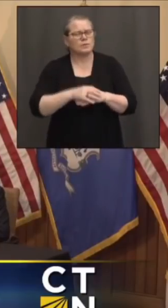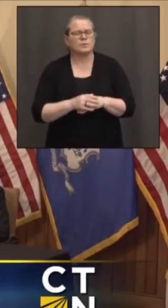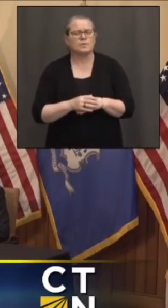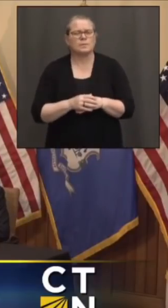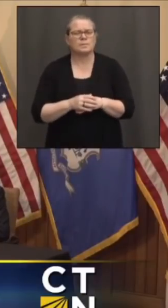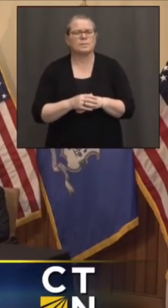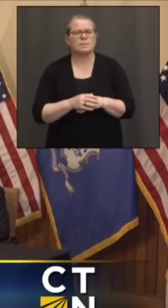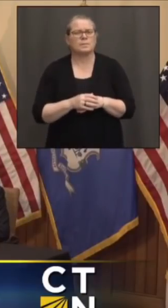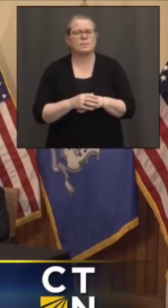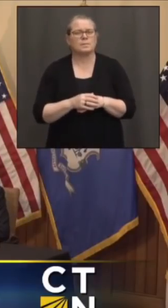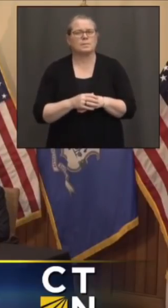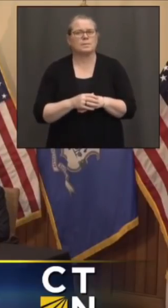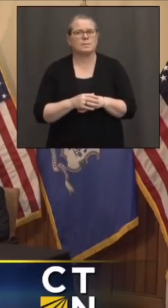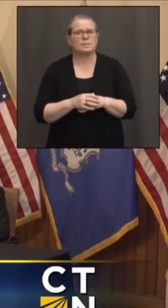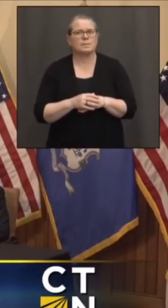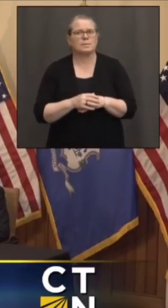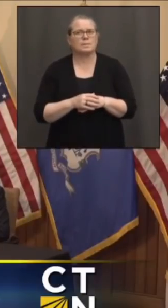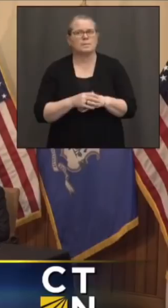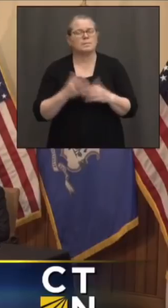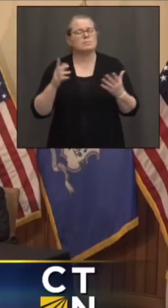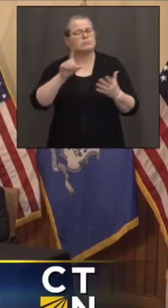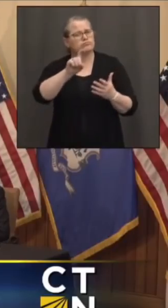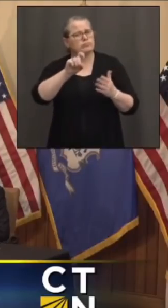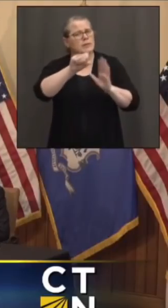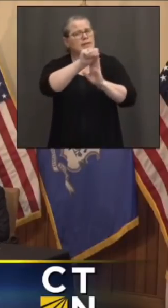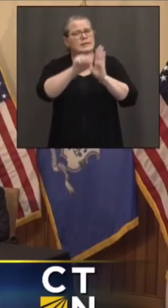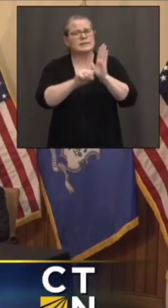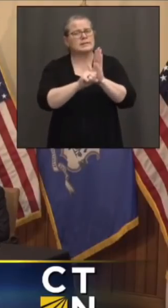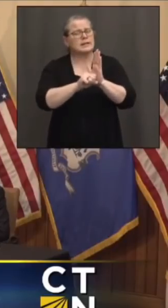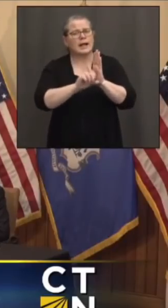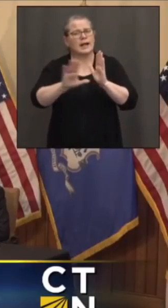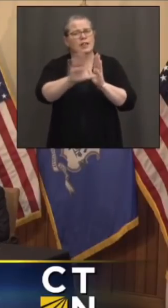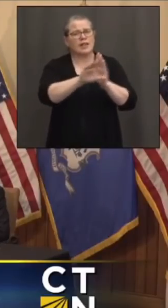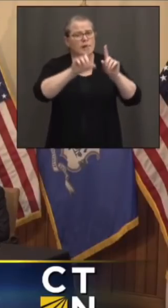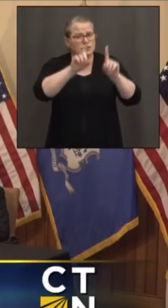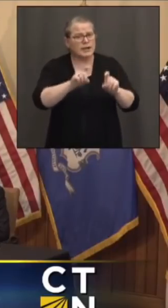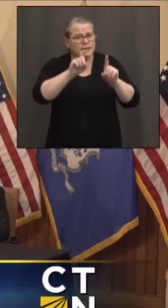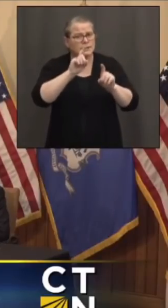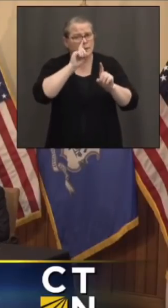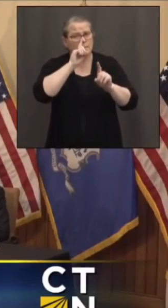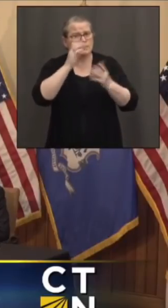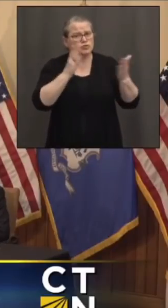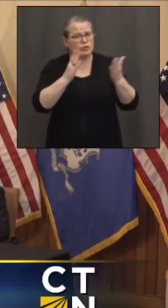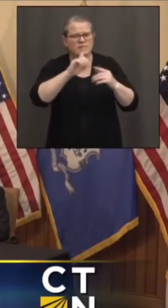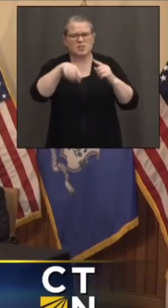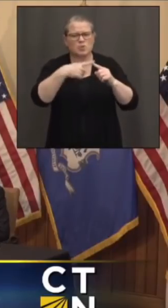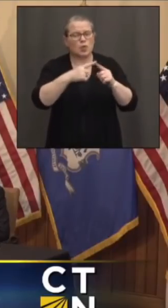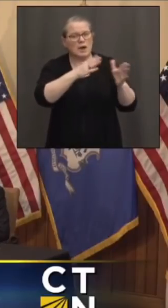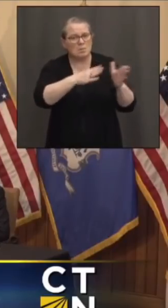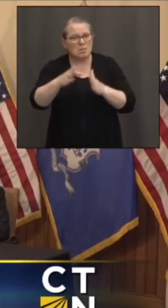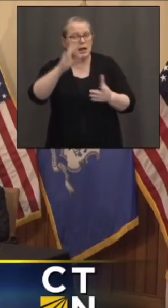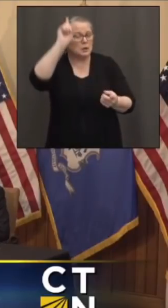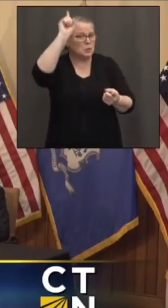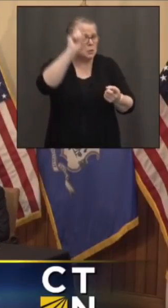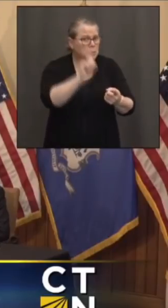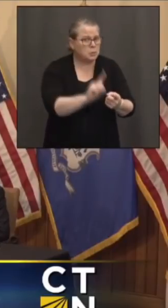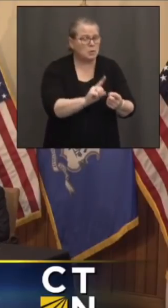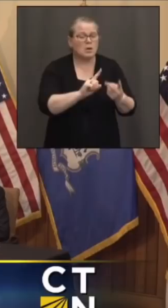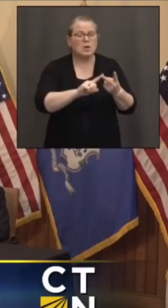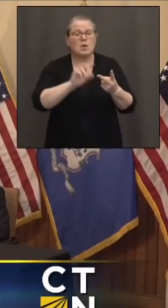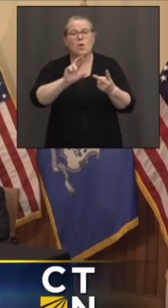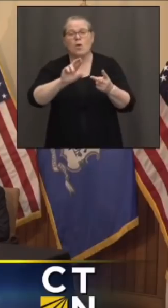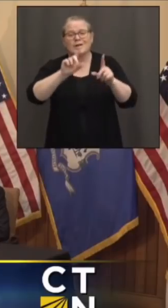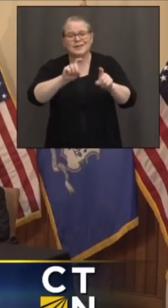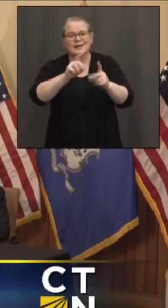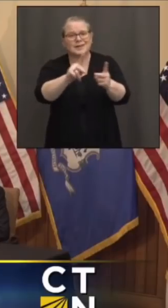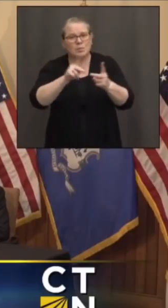rolling back their testing services? And does the state have any specific metric or data that they're going